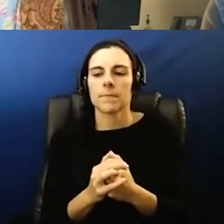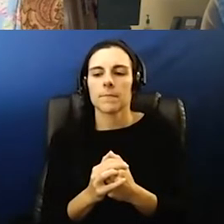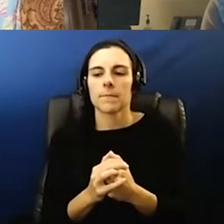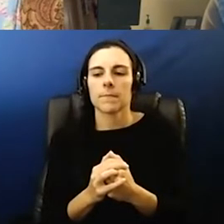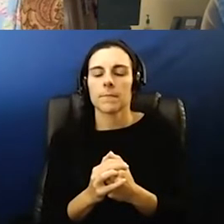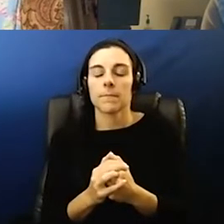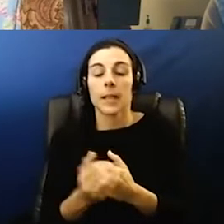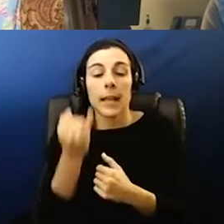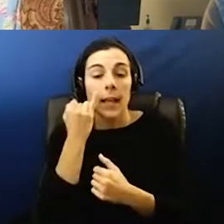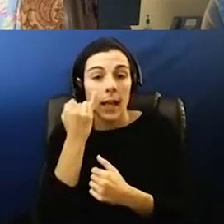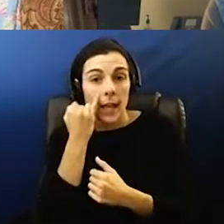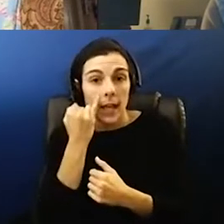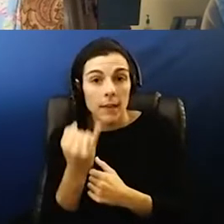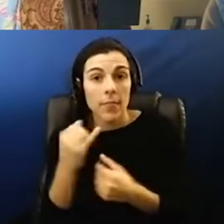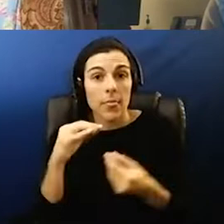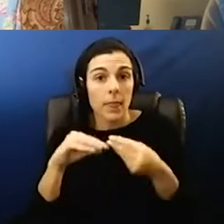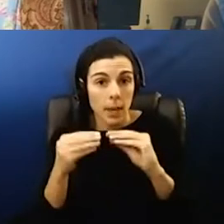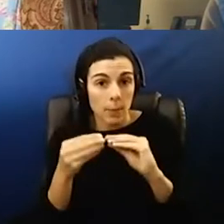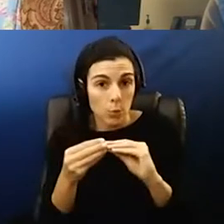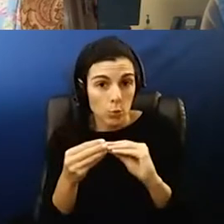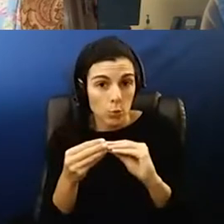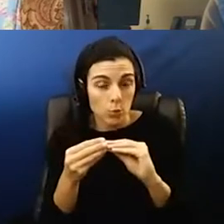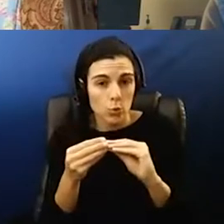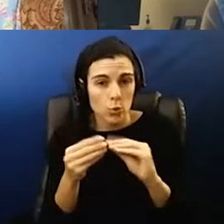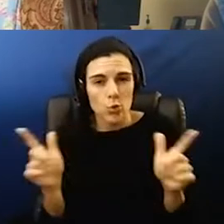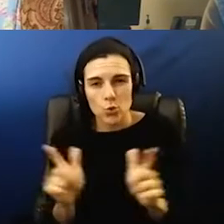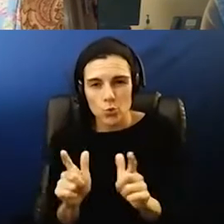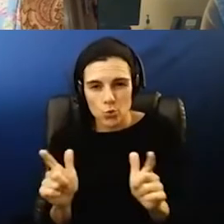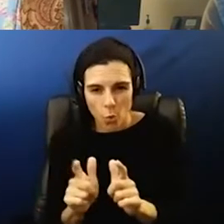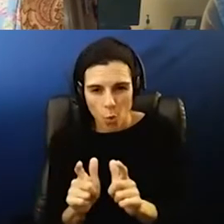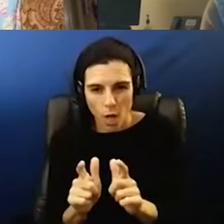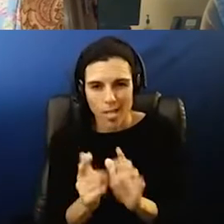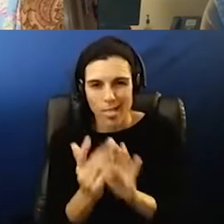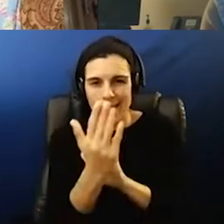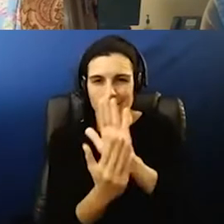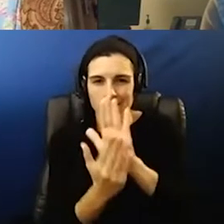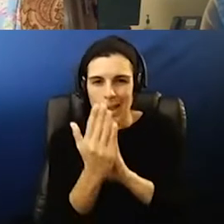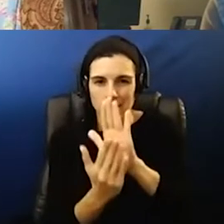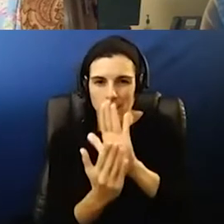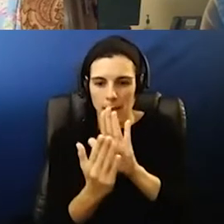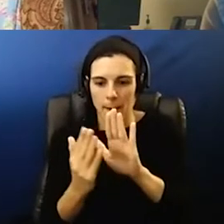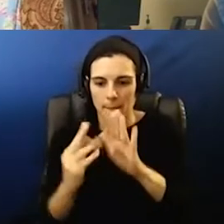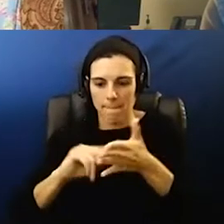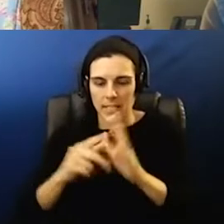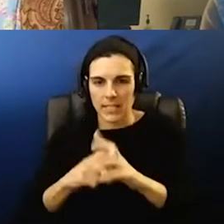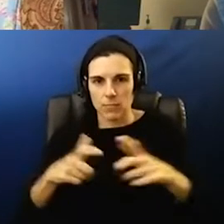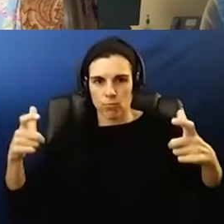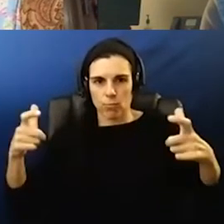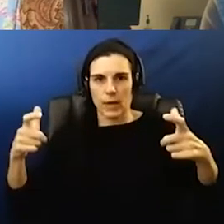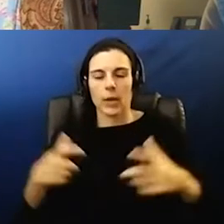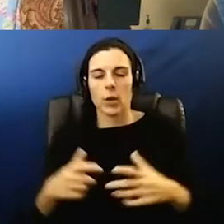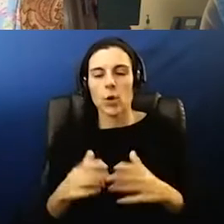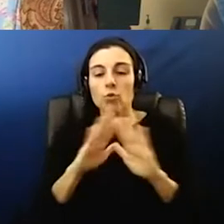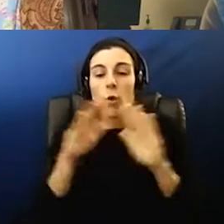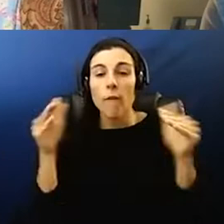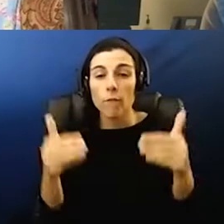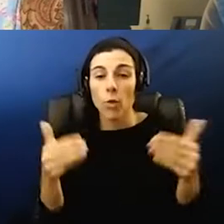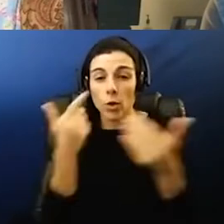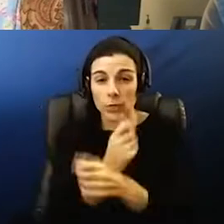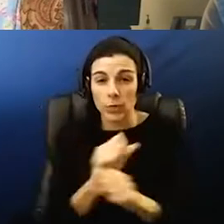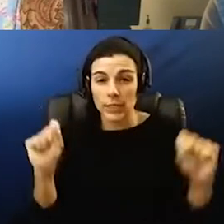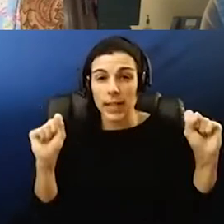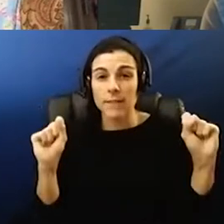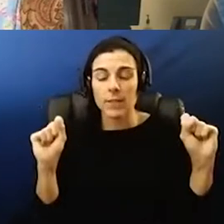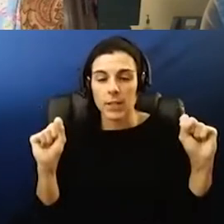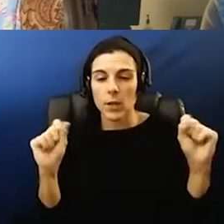if if if those numbers are too small then the face-to-face get larger so i think that our primary focus for safety would